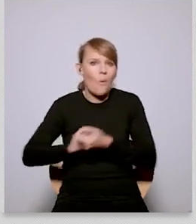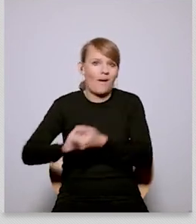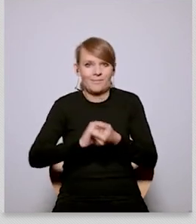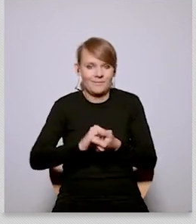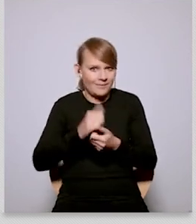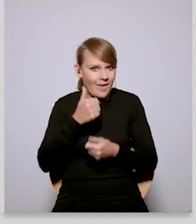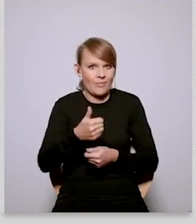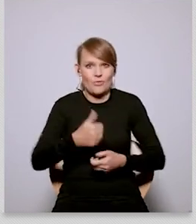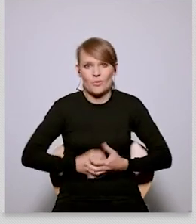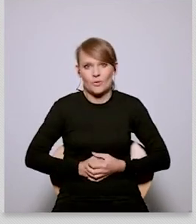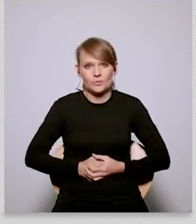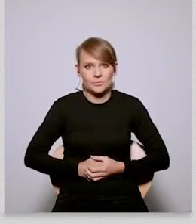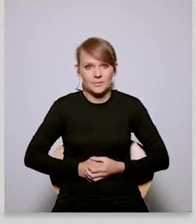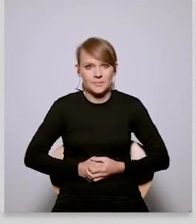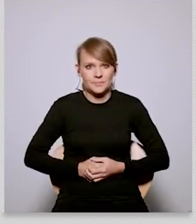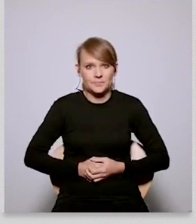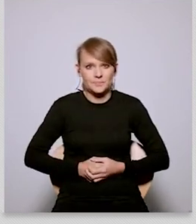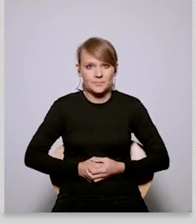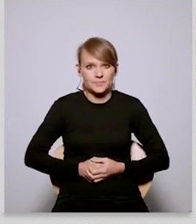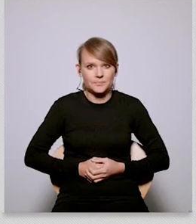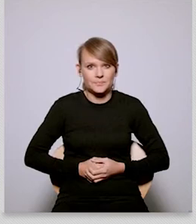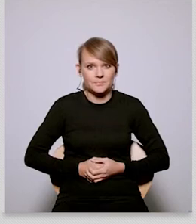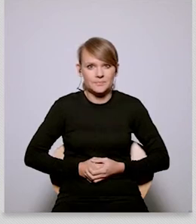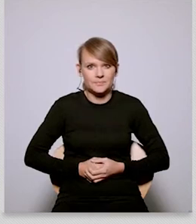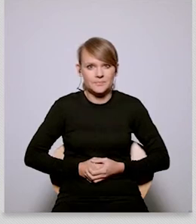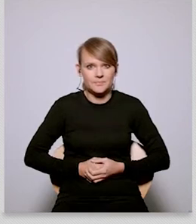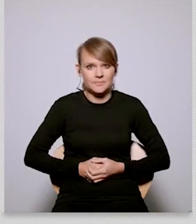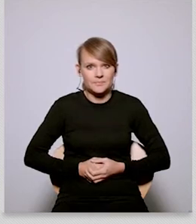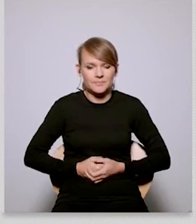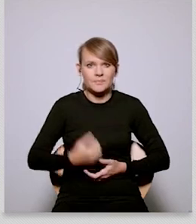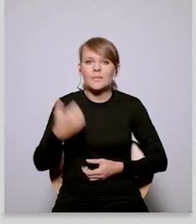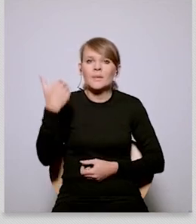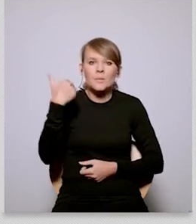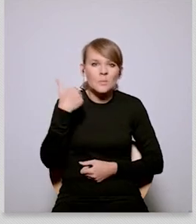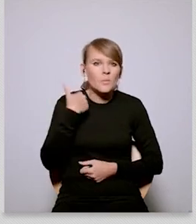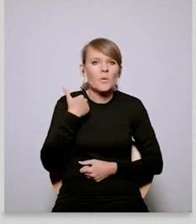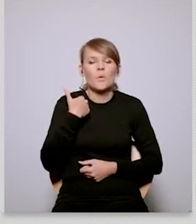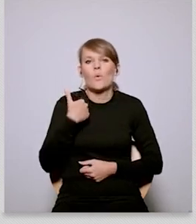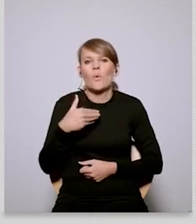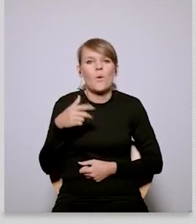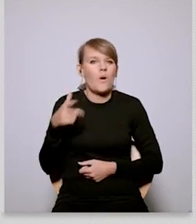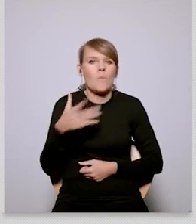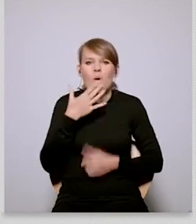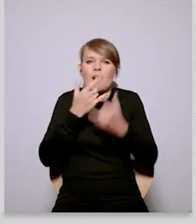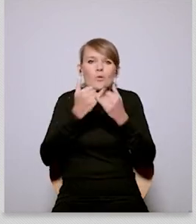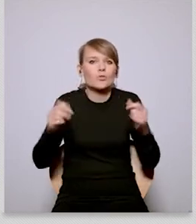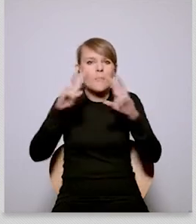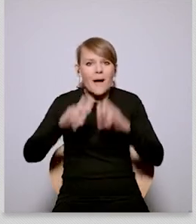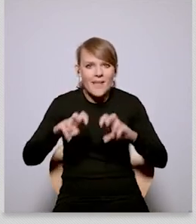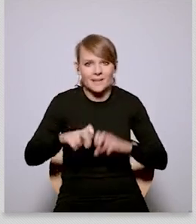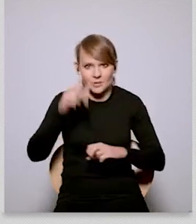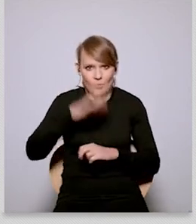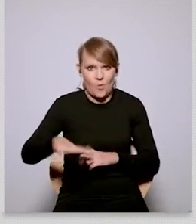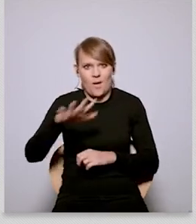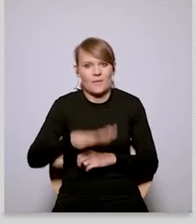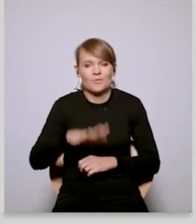a survey of policy makers in terms of their thinking on the implementation of the green deal called europe's green moment um and that showed